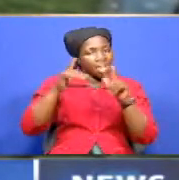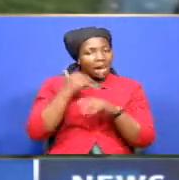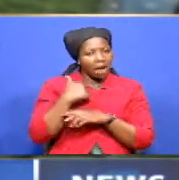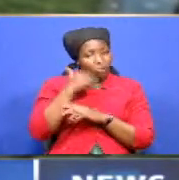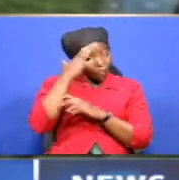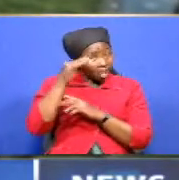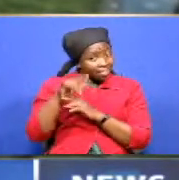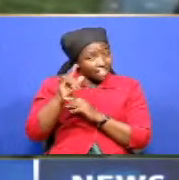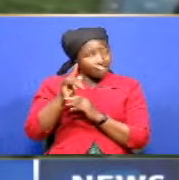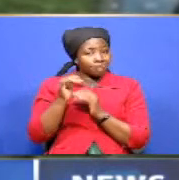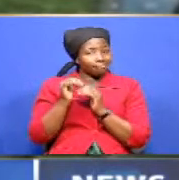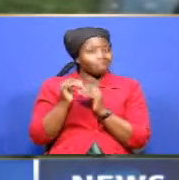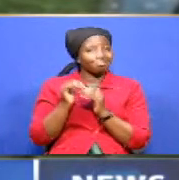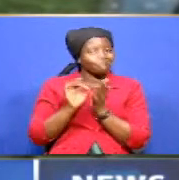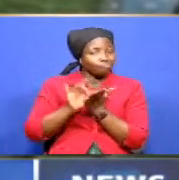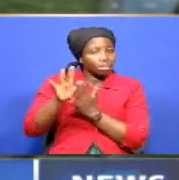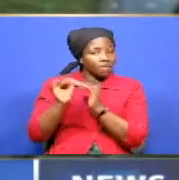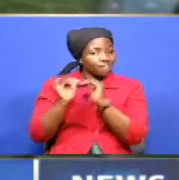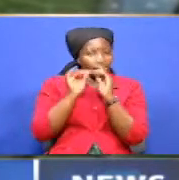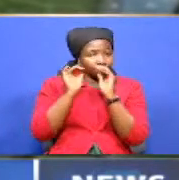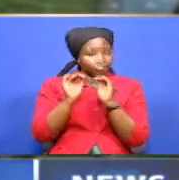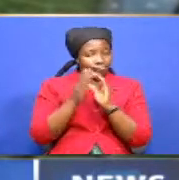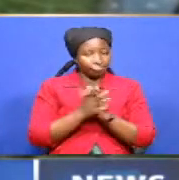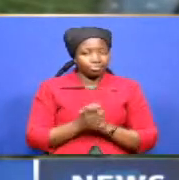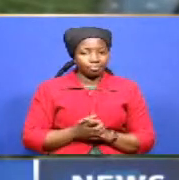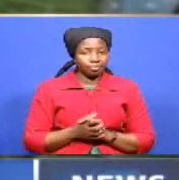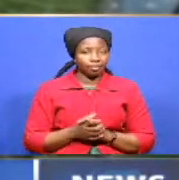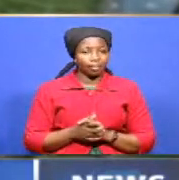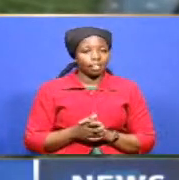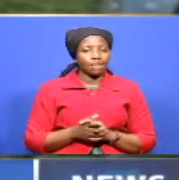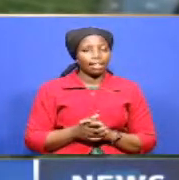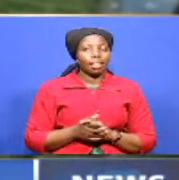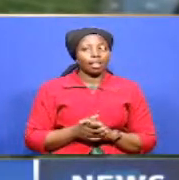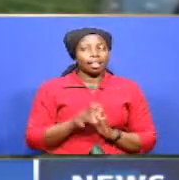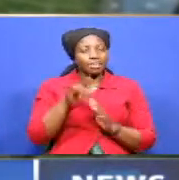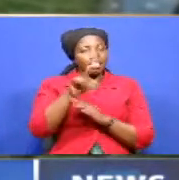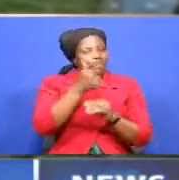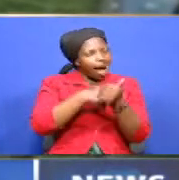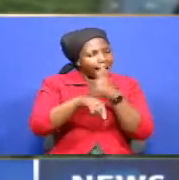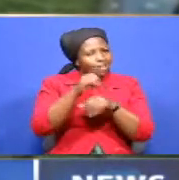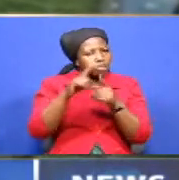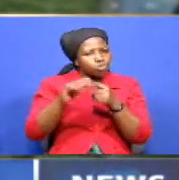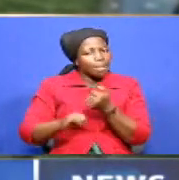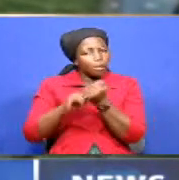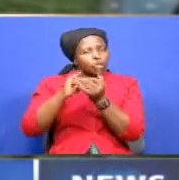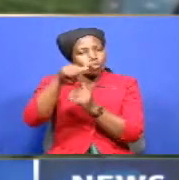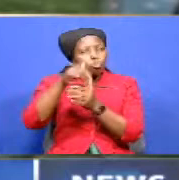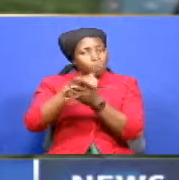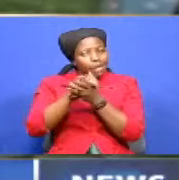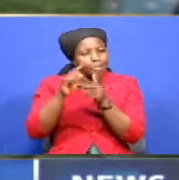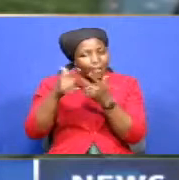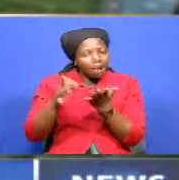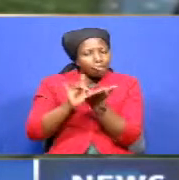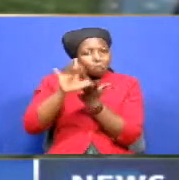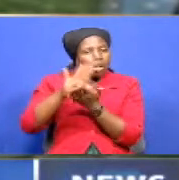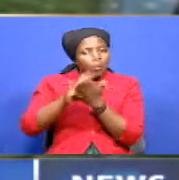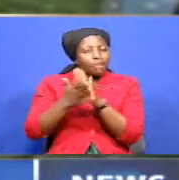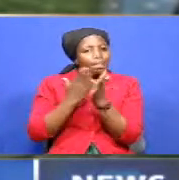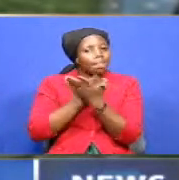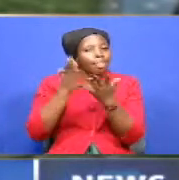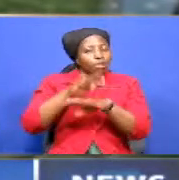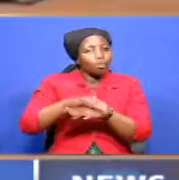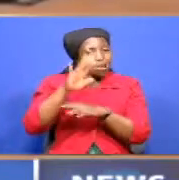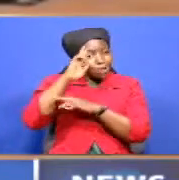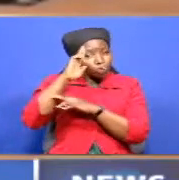and they know the role she played in putting this government into power then you come and out of office for no good reason the people are with her 100